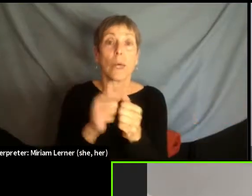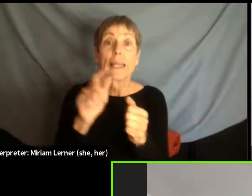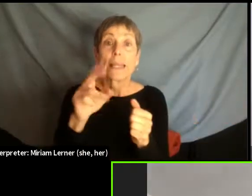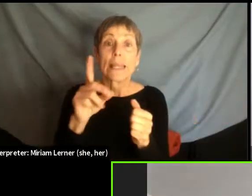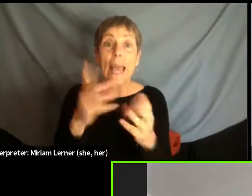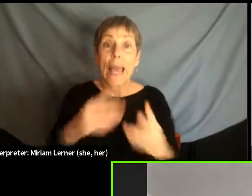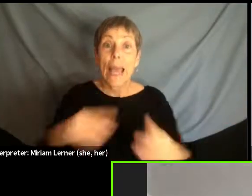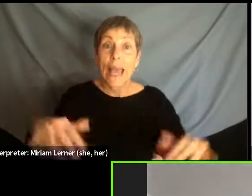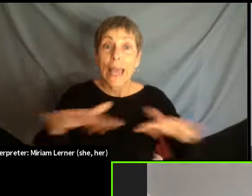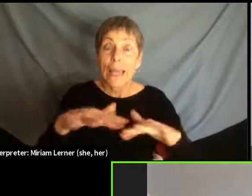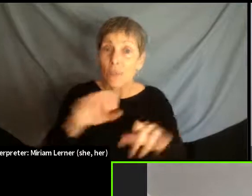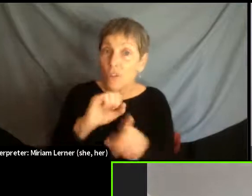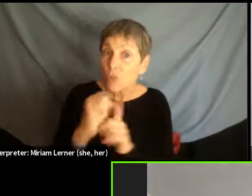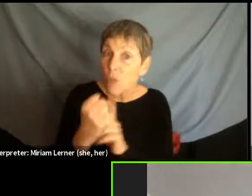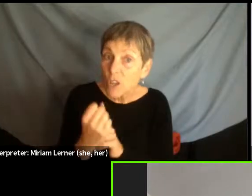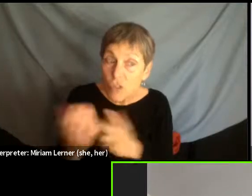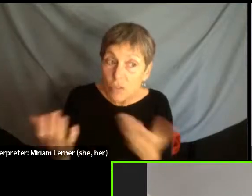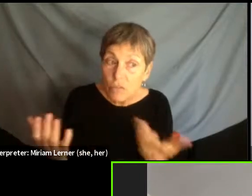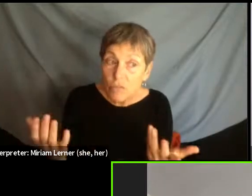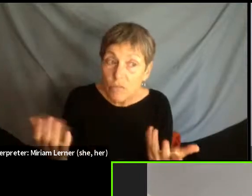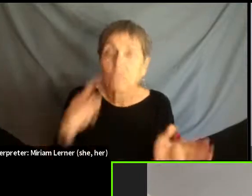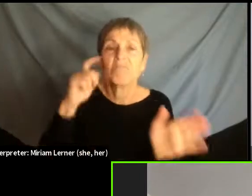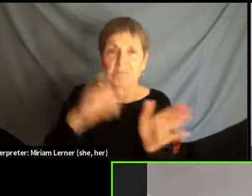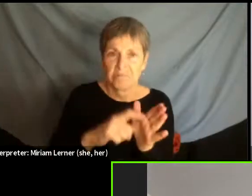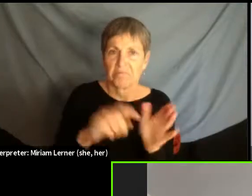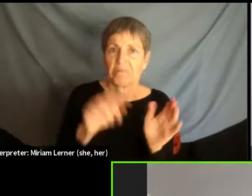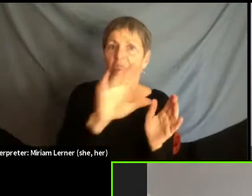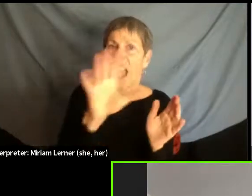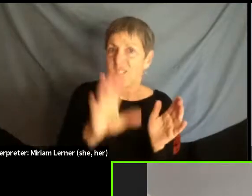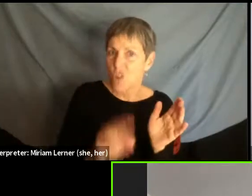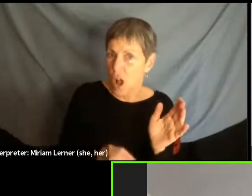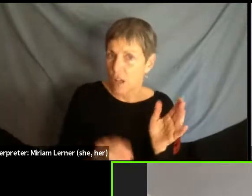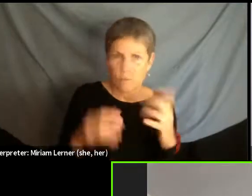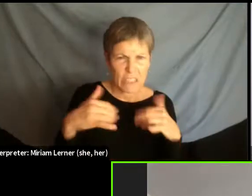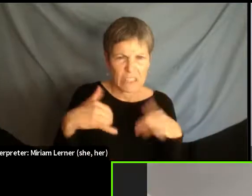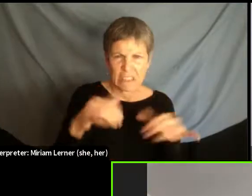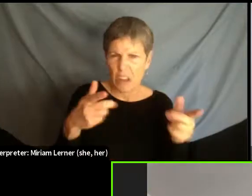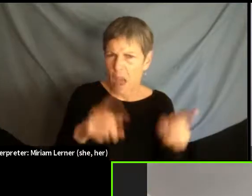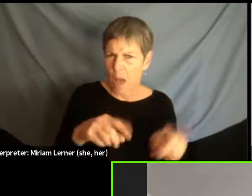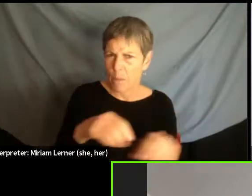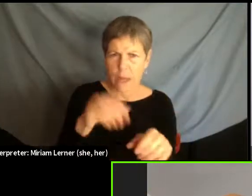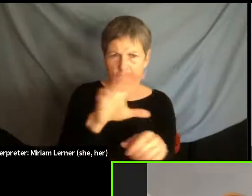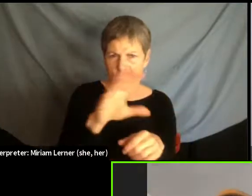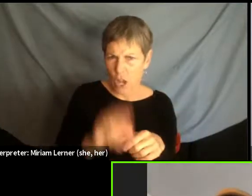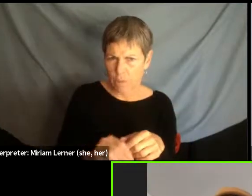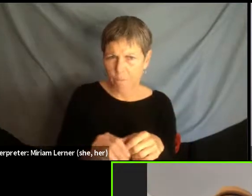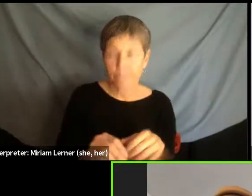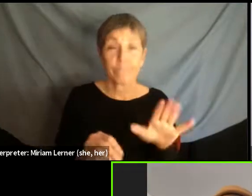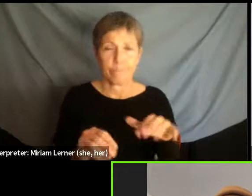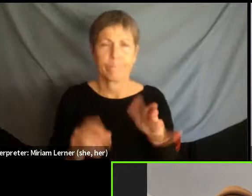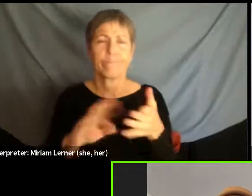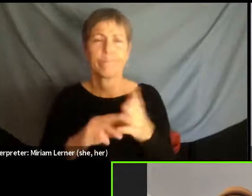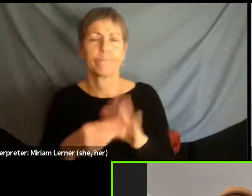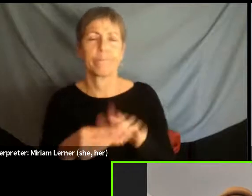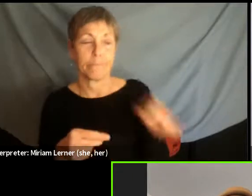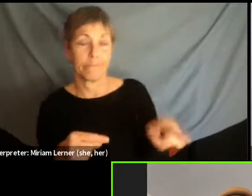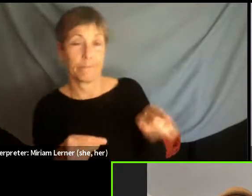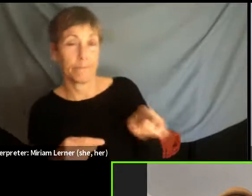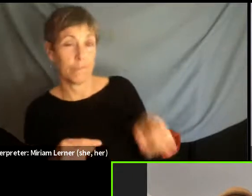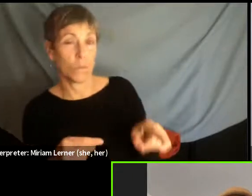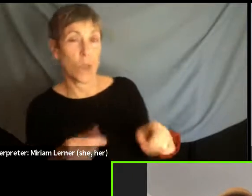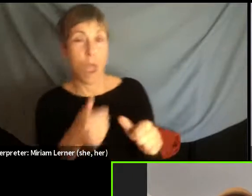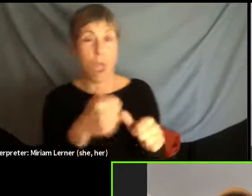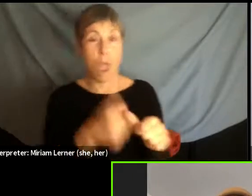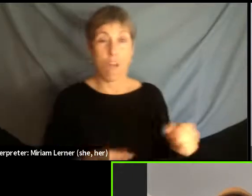that in the terms of what has happened in Africa and what continues to happen in Africa, right, is that you start to see that every